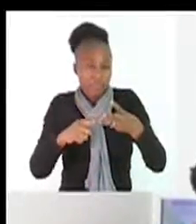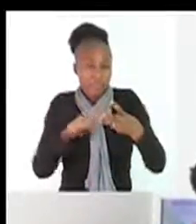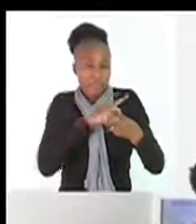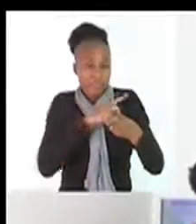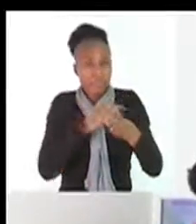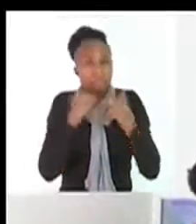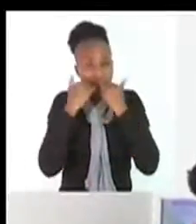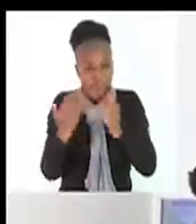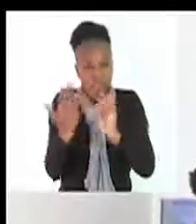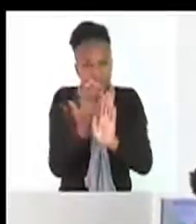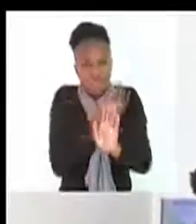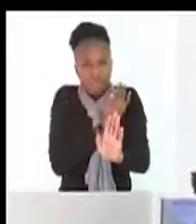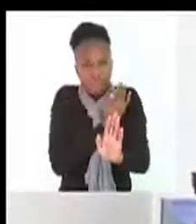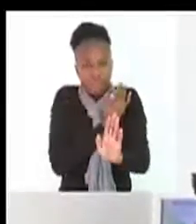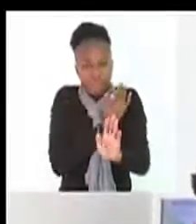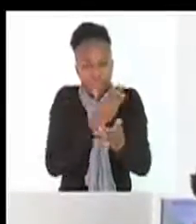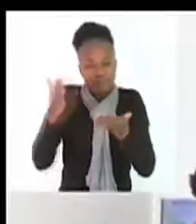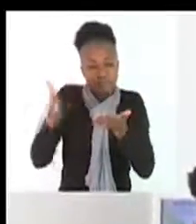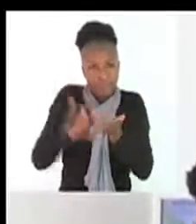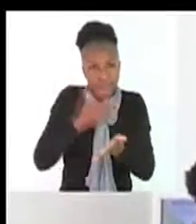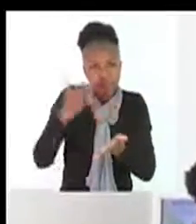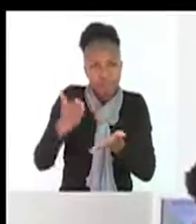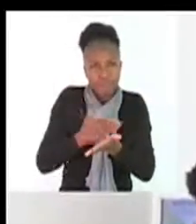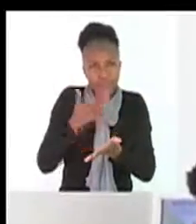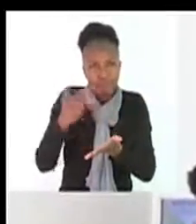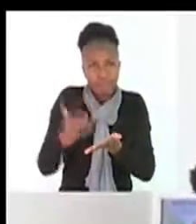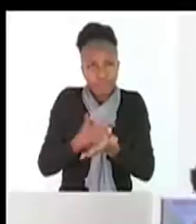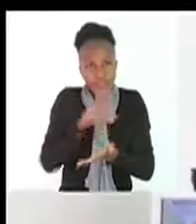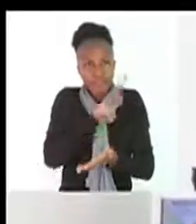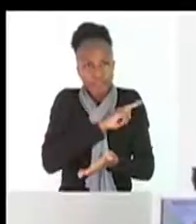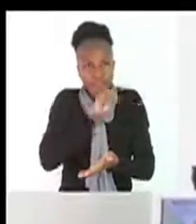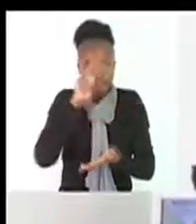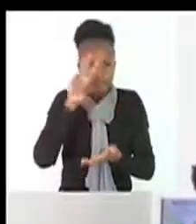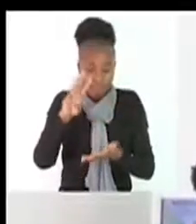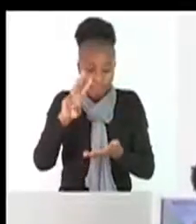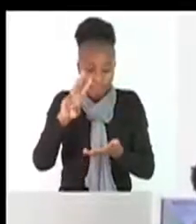should be prevented, and that one you can find it on page 23.